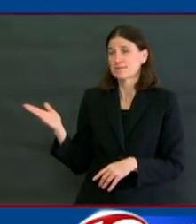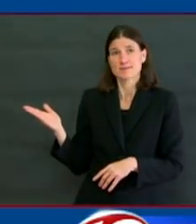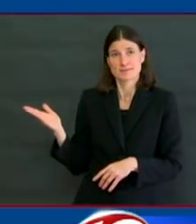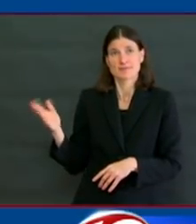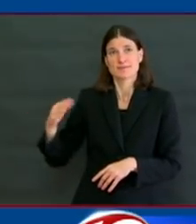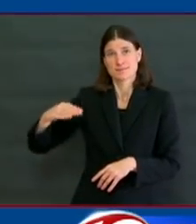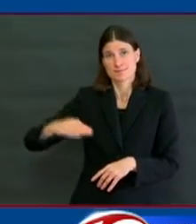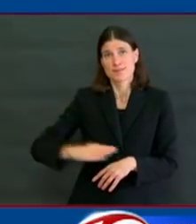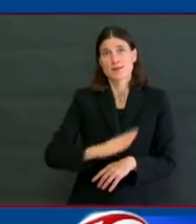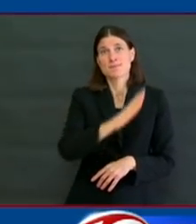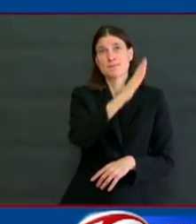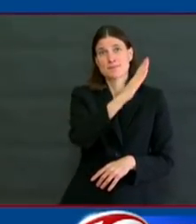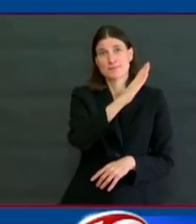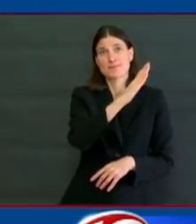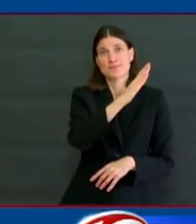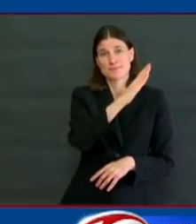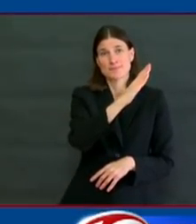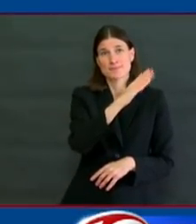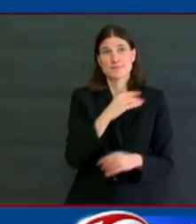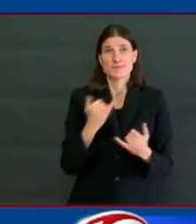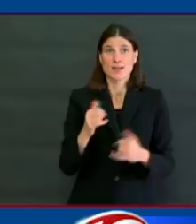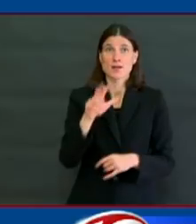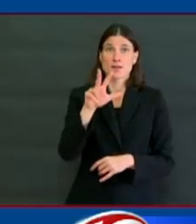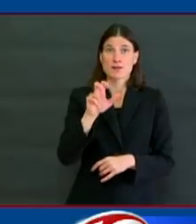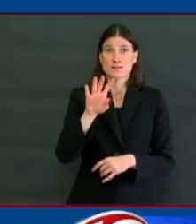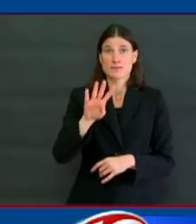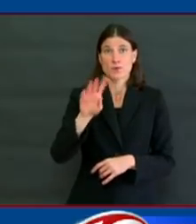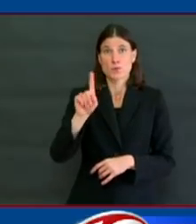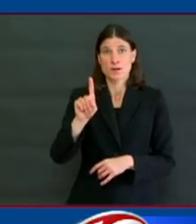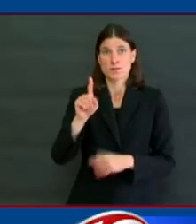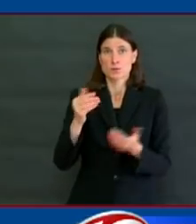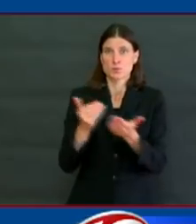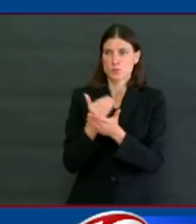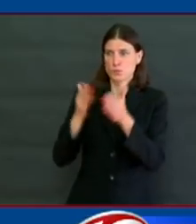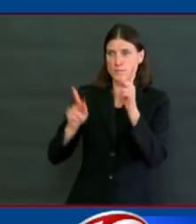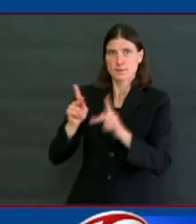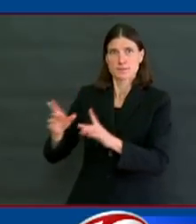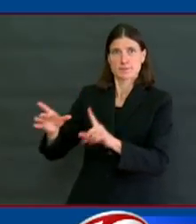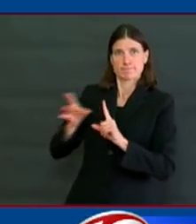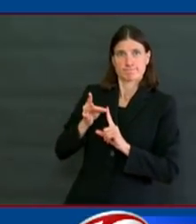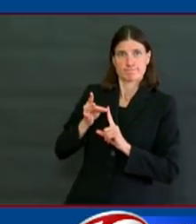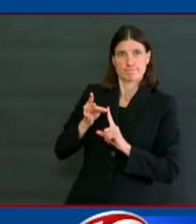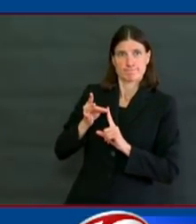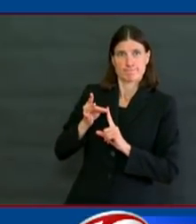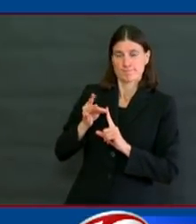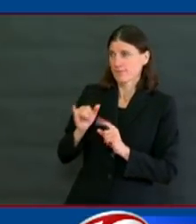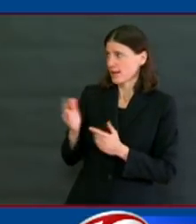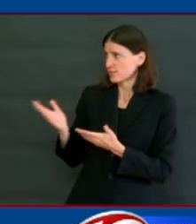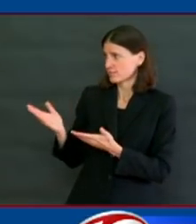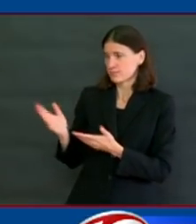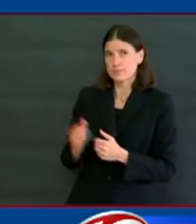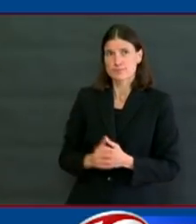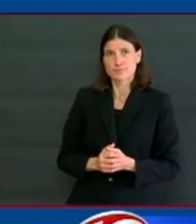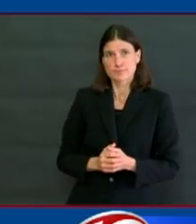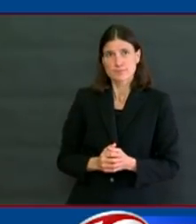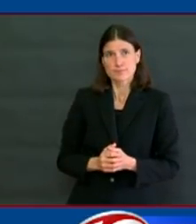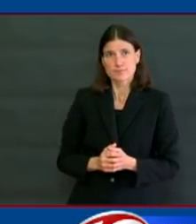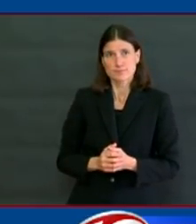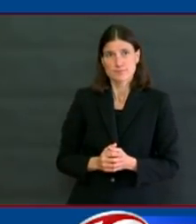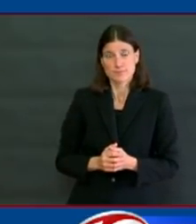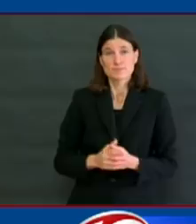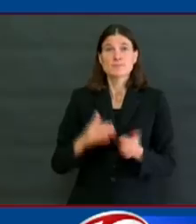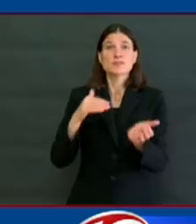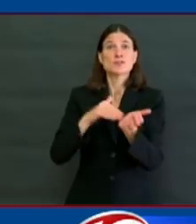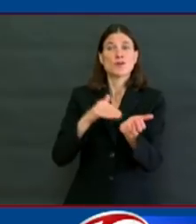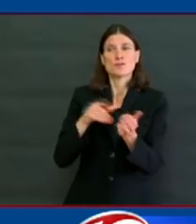We're reporting 341 new cases today, and as per usual, Dr. Nicole Alexander Scott